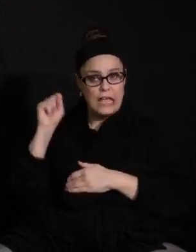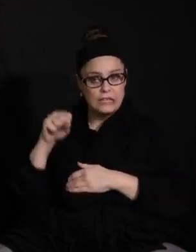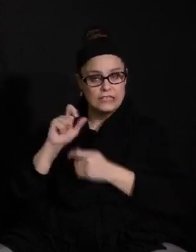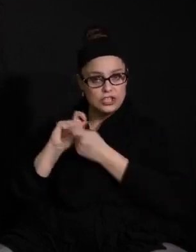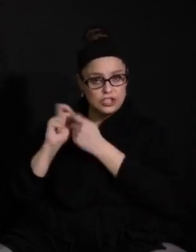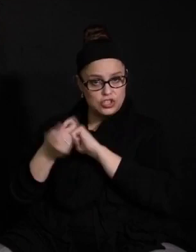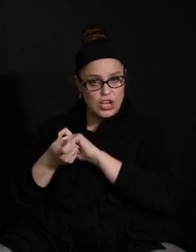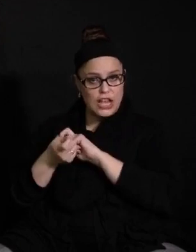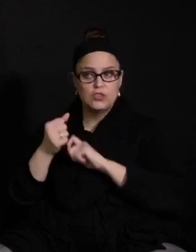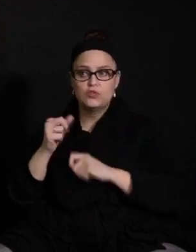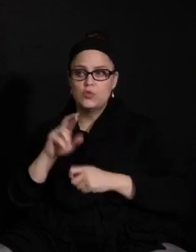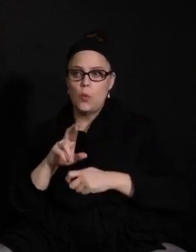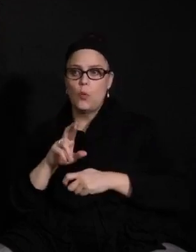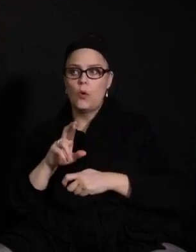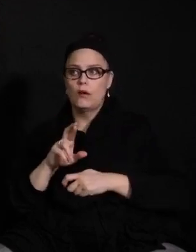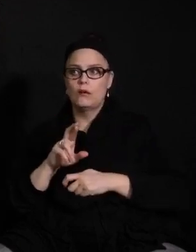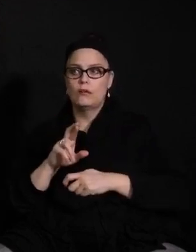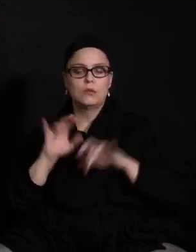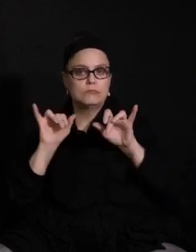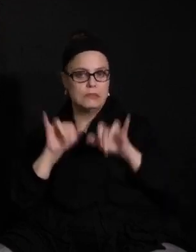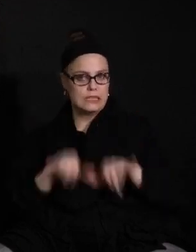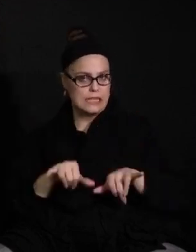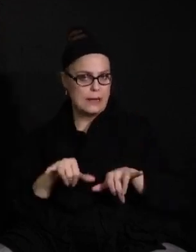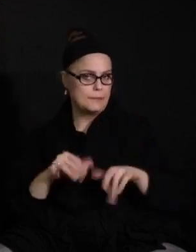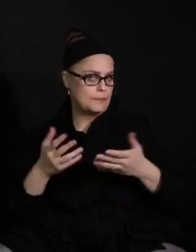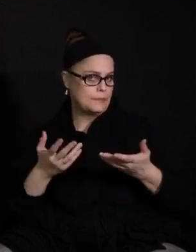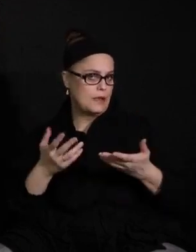their status is going to remain the same.